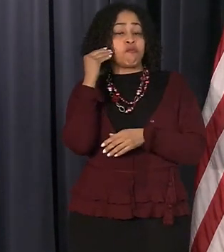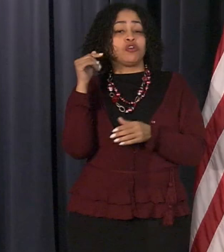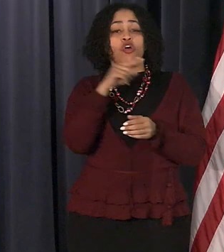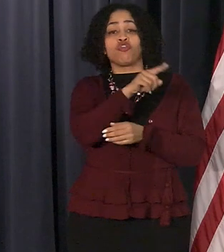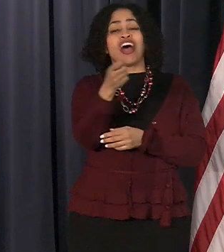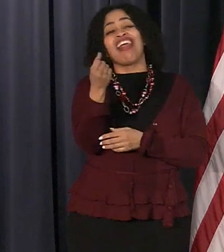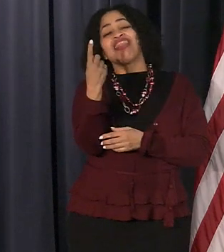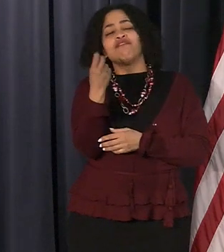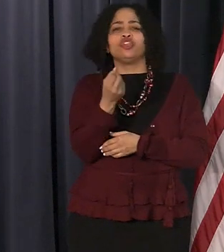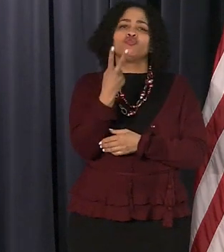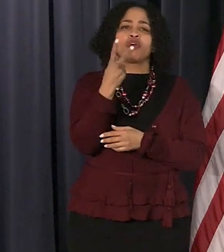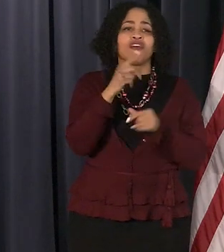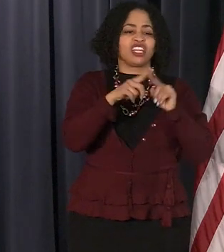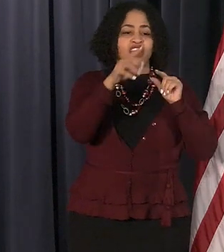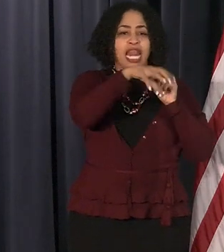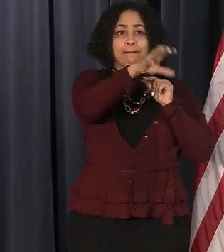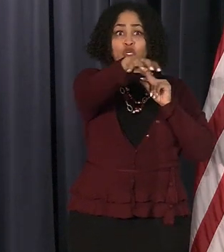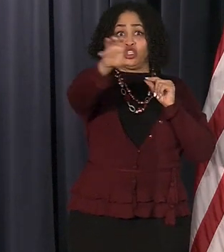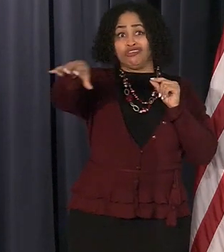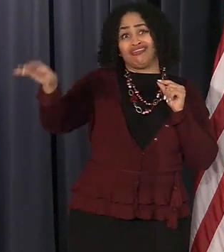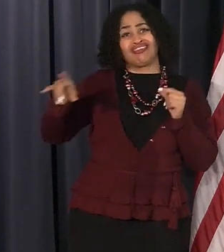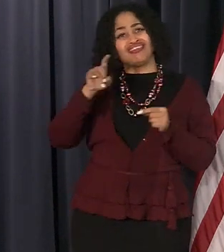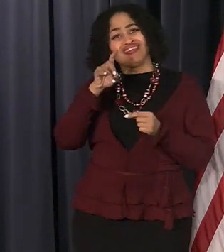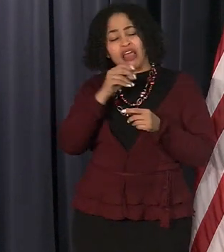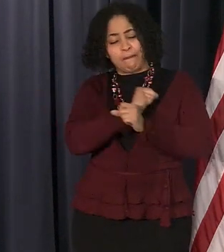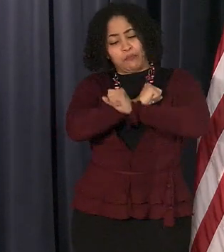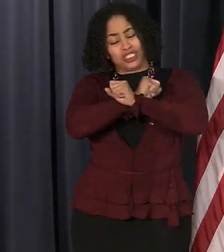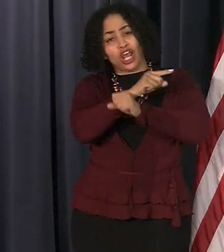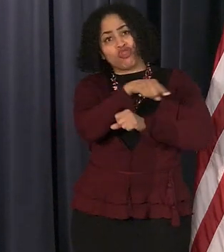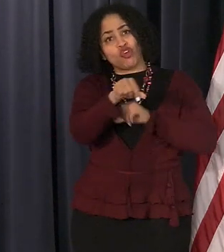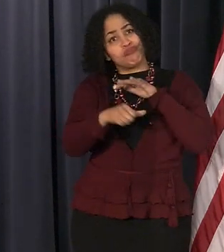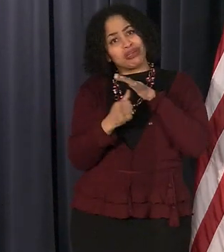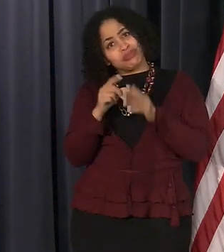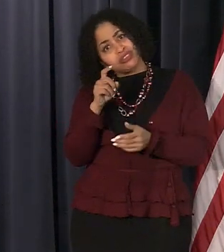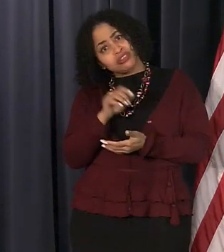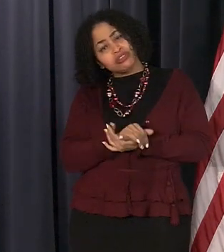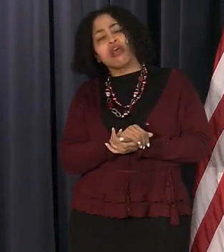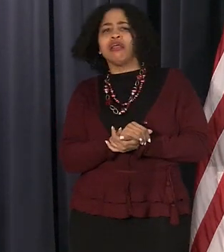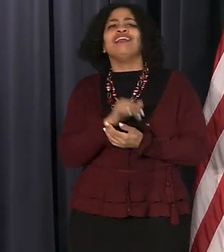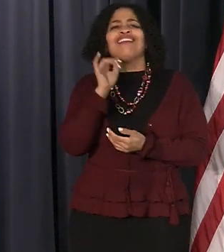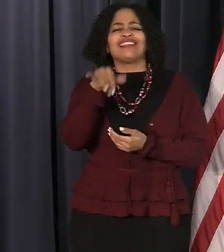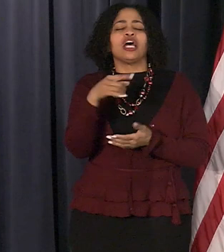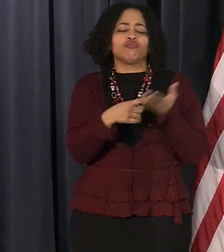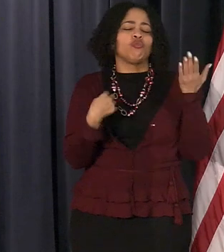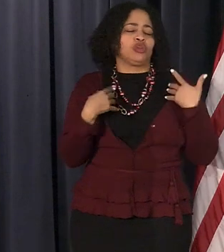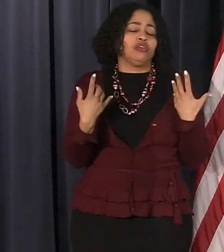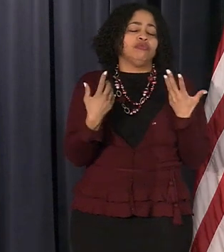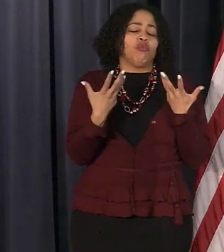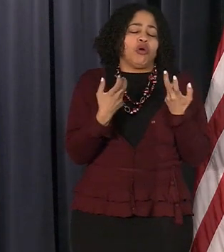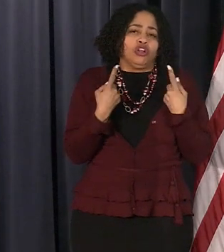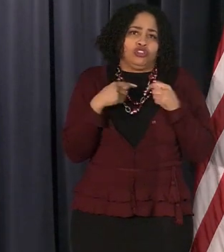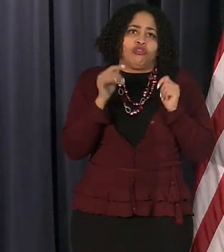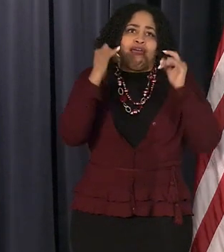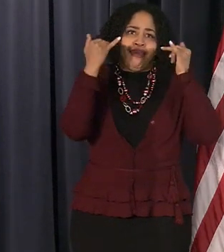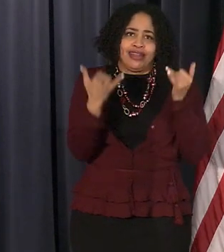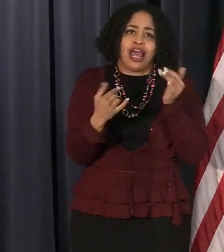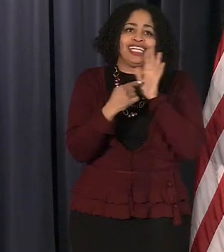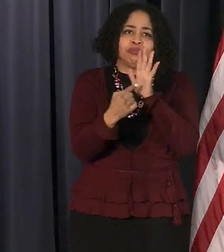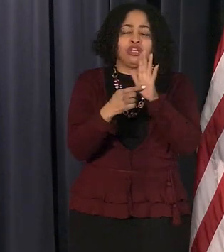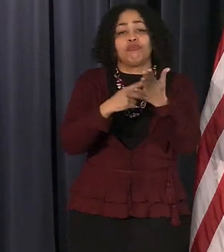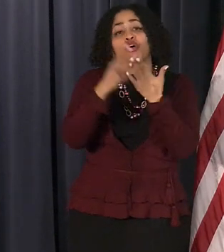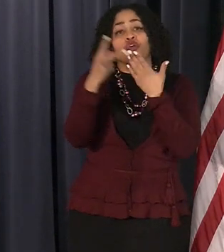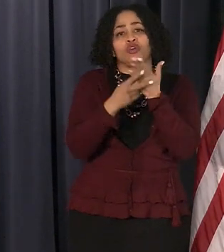those 11 or 12 neighborhoods and protect those basements and that's the demonstration program we're announcing today